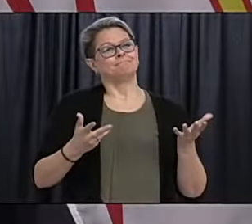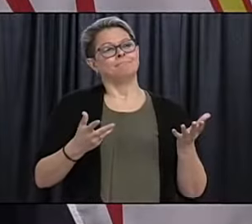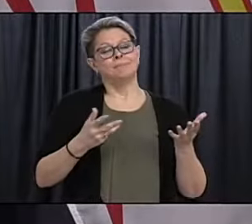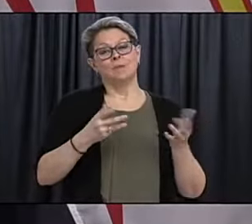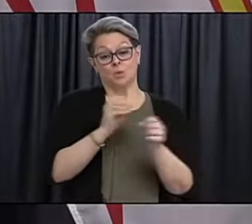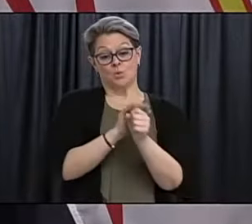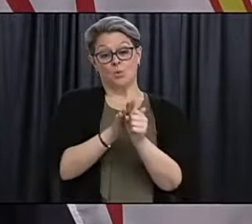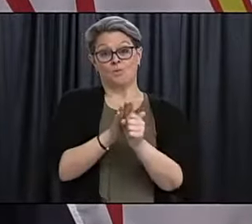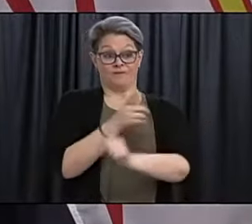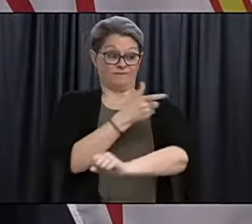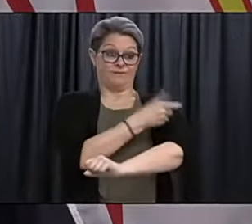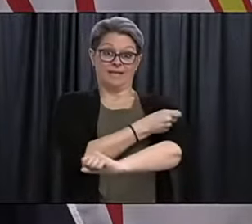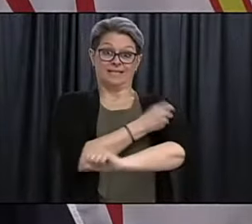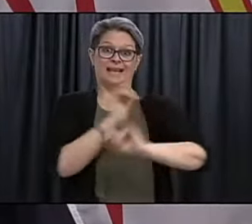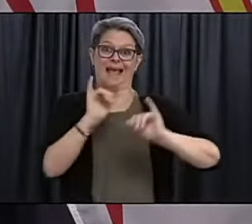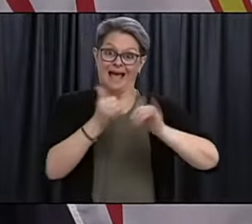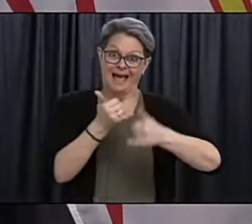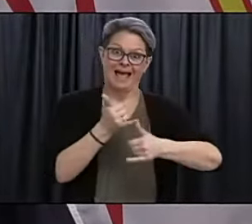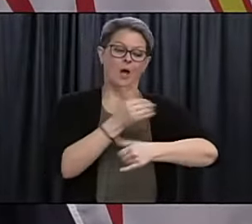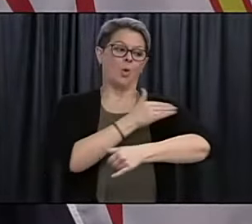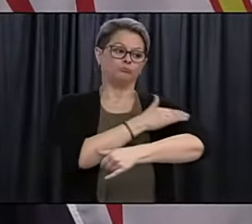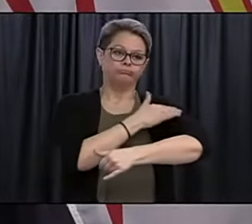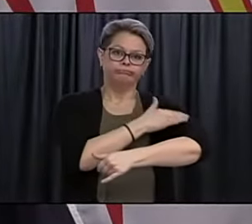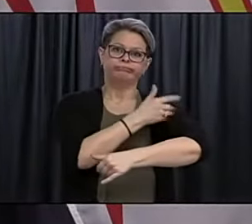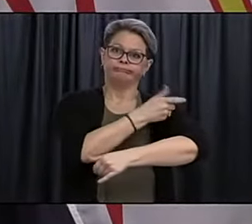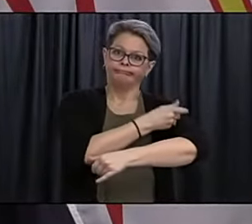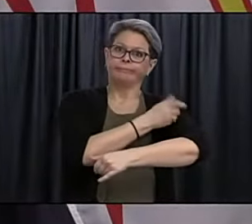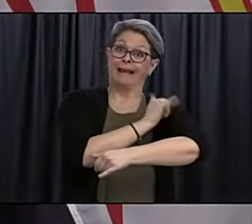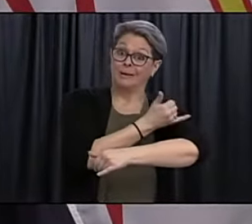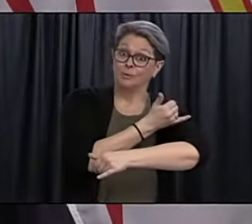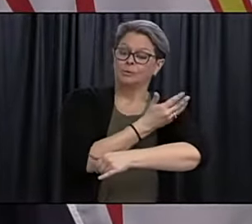vaccine has to be given, uh, in that, um,